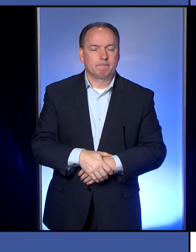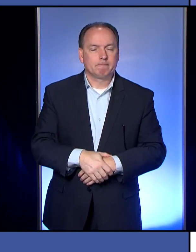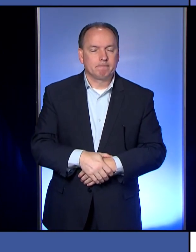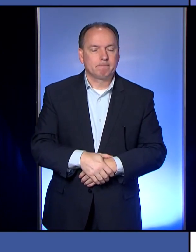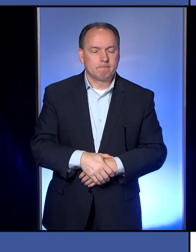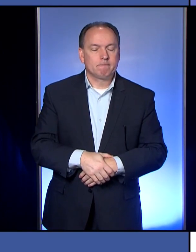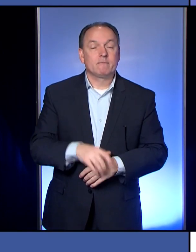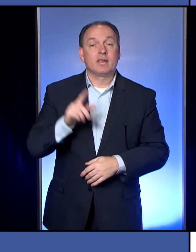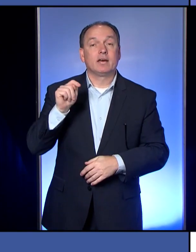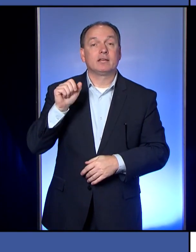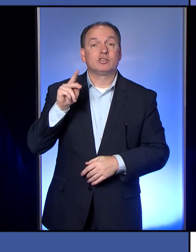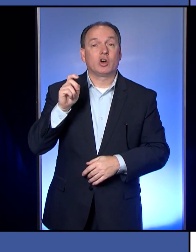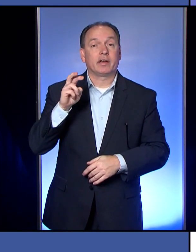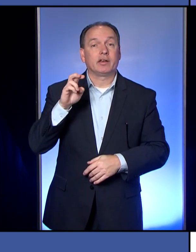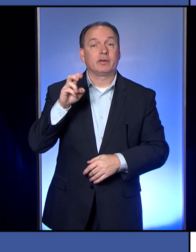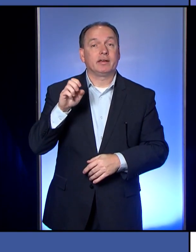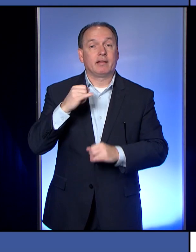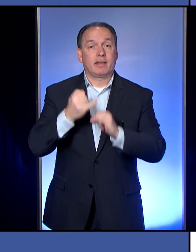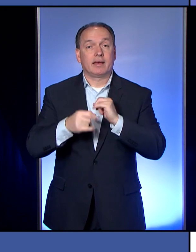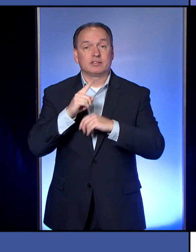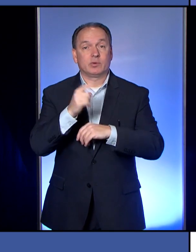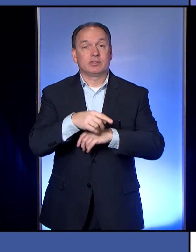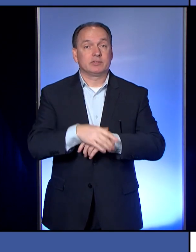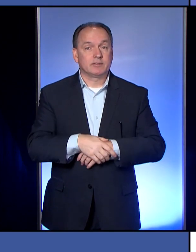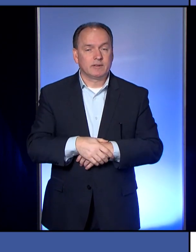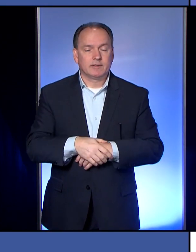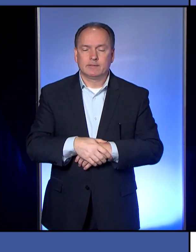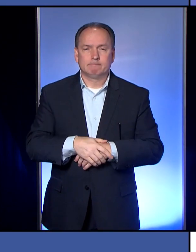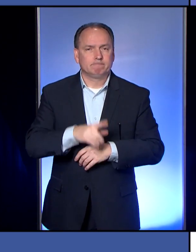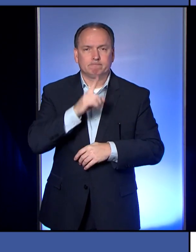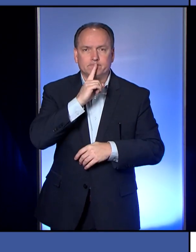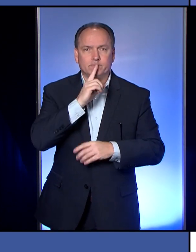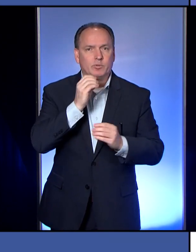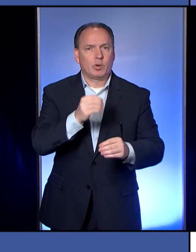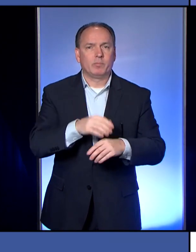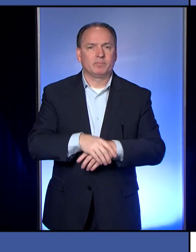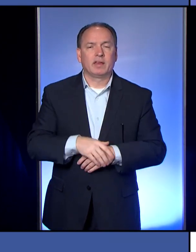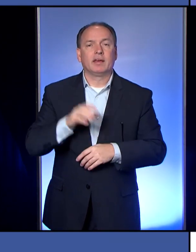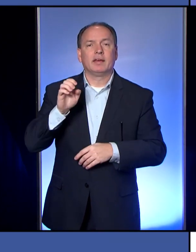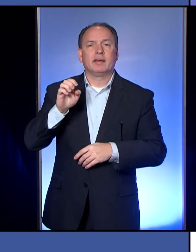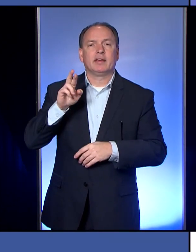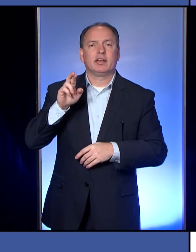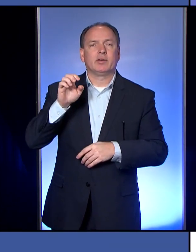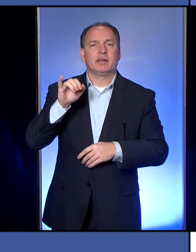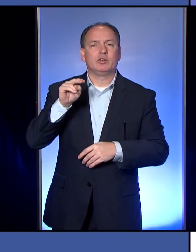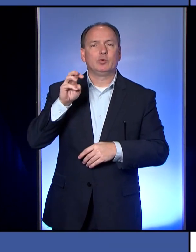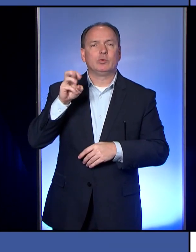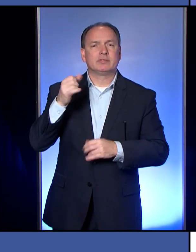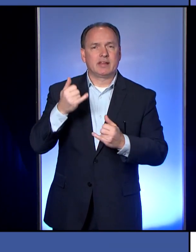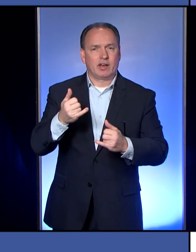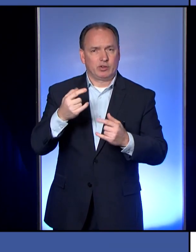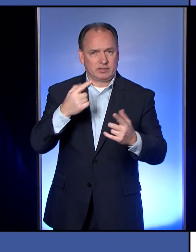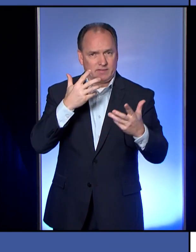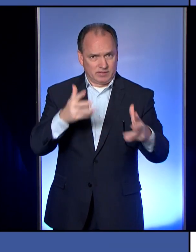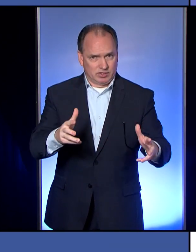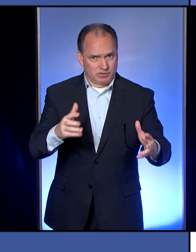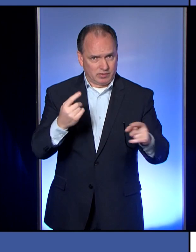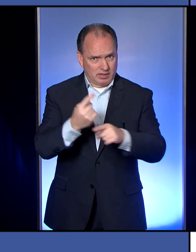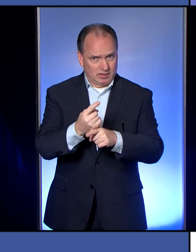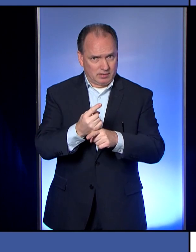Talk Erie, do you have any last questions? No, ma'am. Thank you. Okay. And Erie News now, I think you said you were done too, correct?